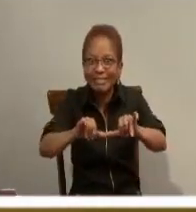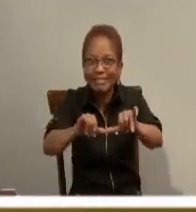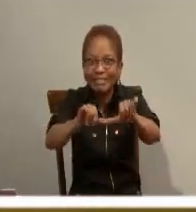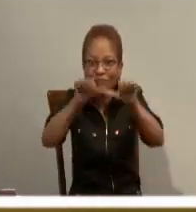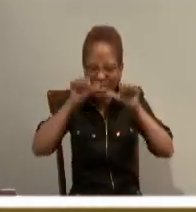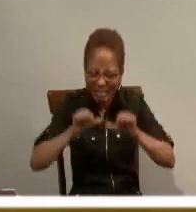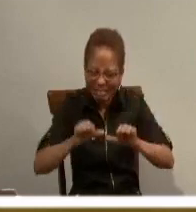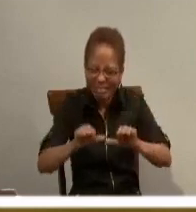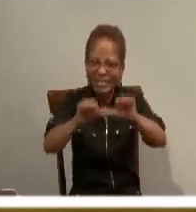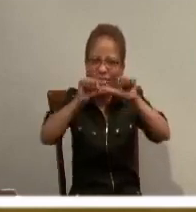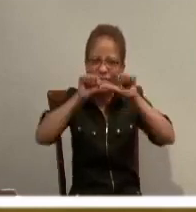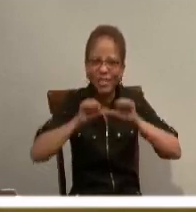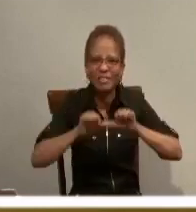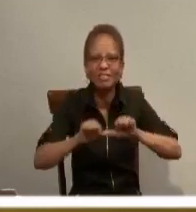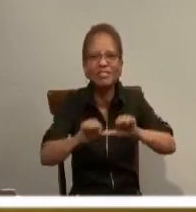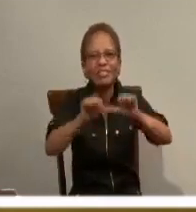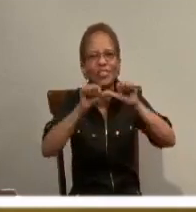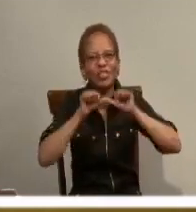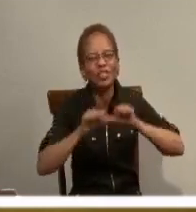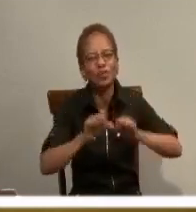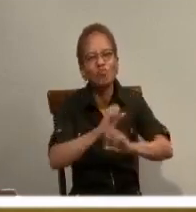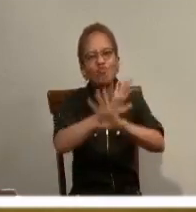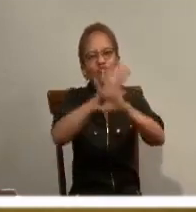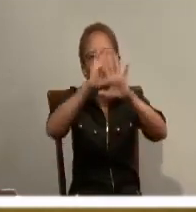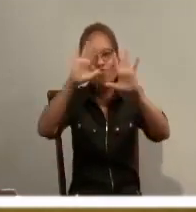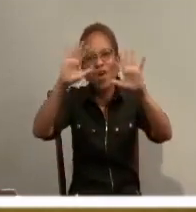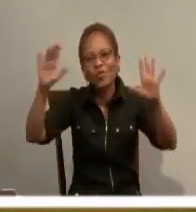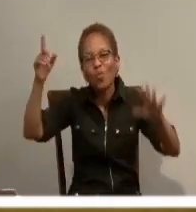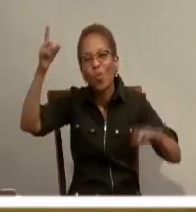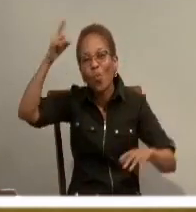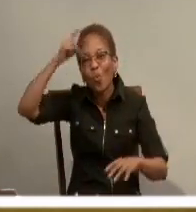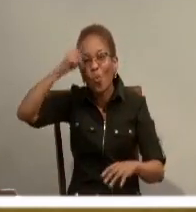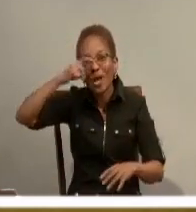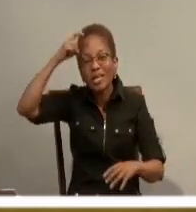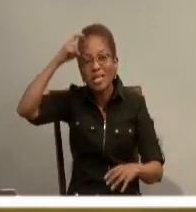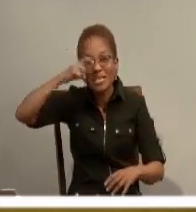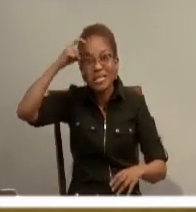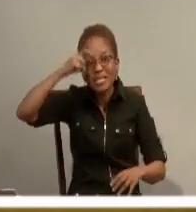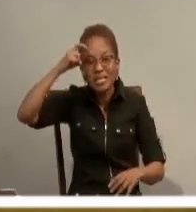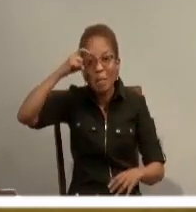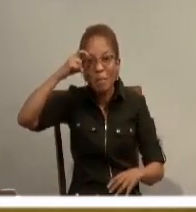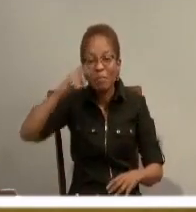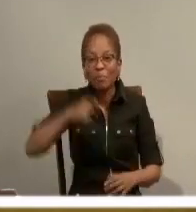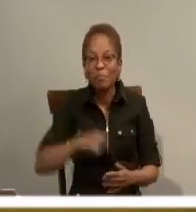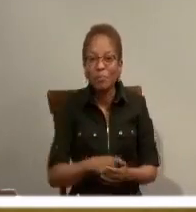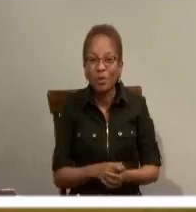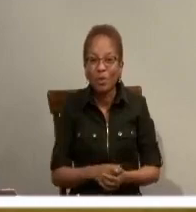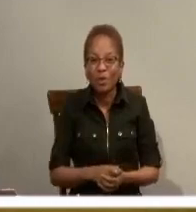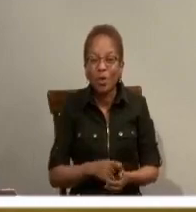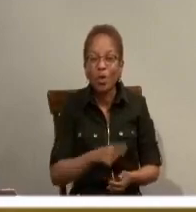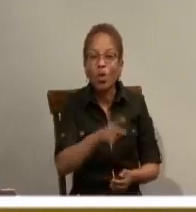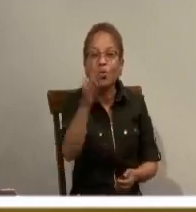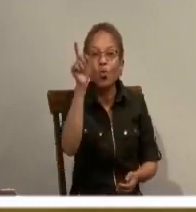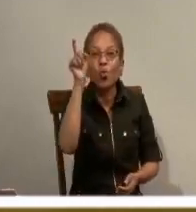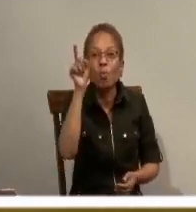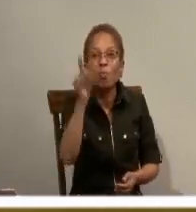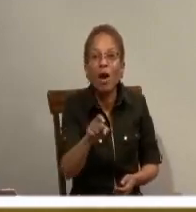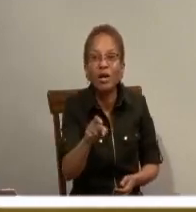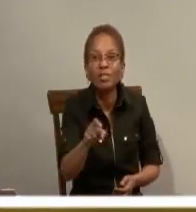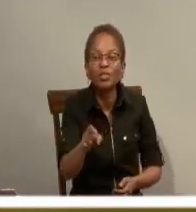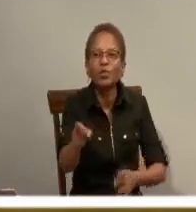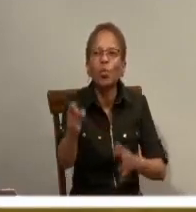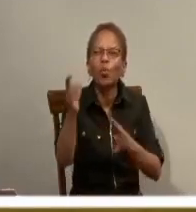go out. And further down the text, says, watch for her early and you will have no trouble.